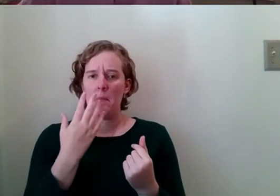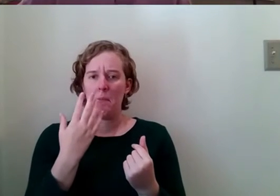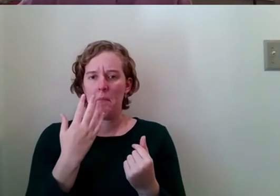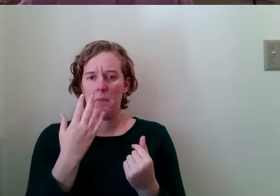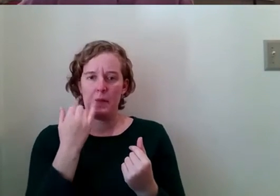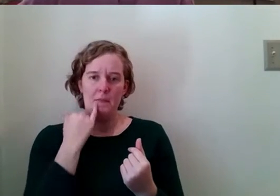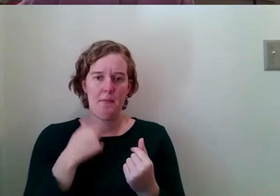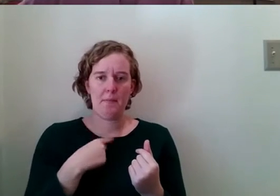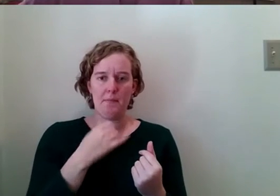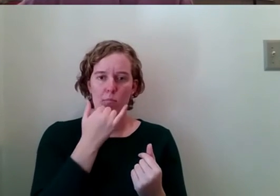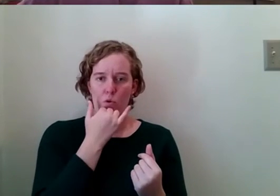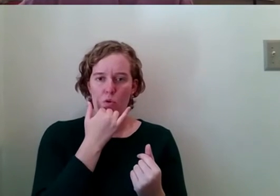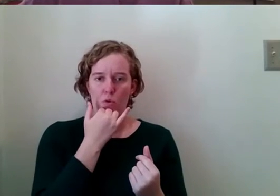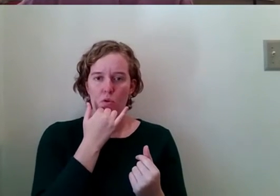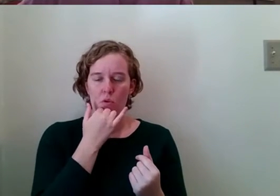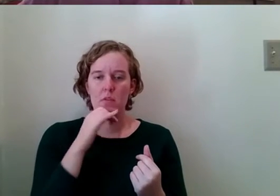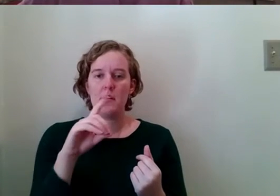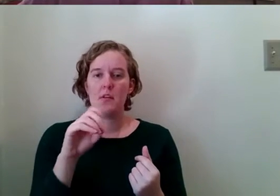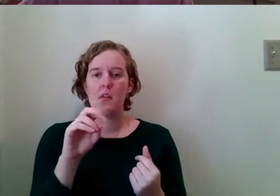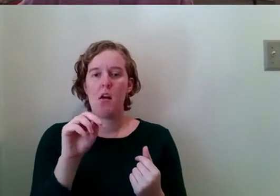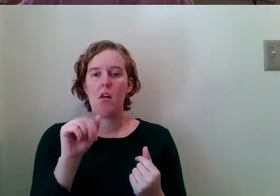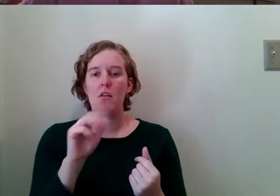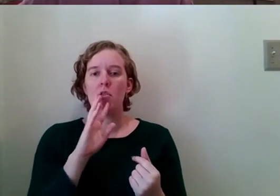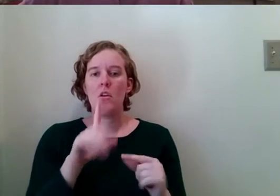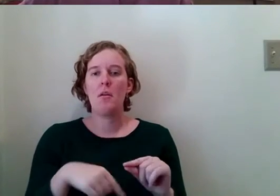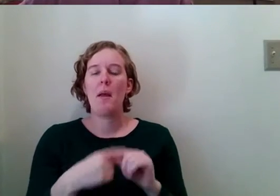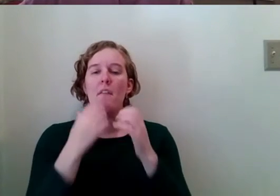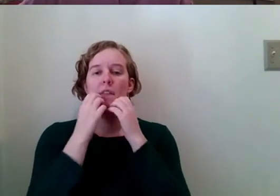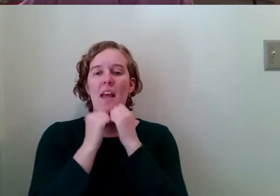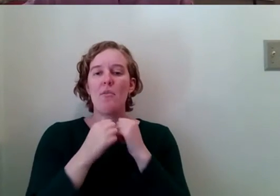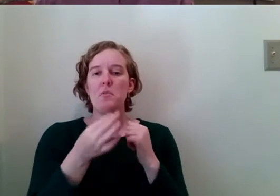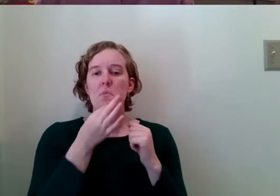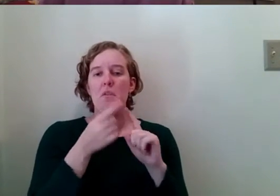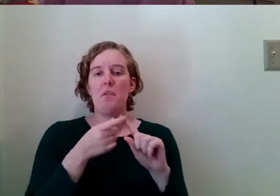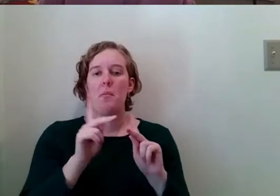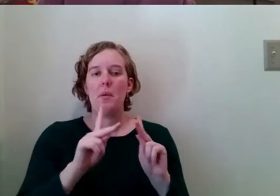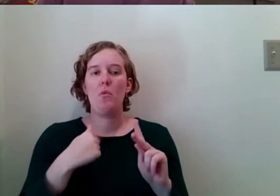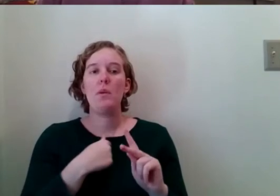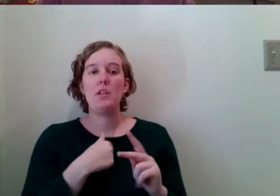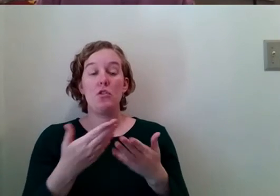And Donna's going to be talking to us about valuing expertise from the people we serve.